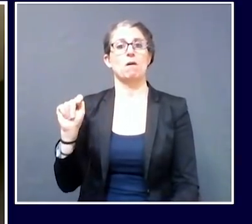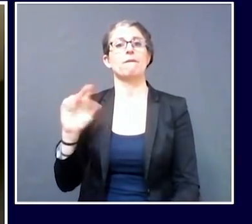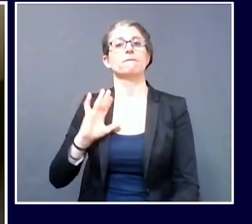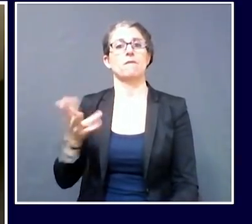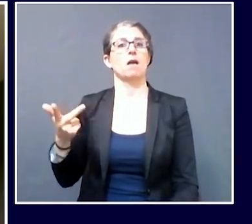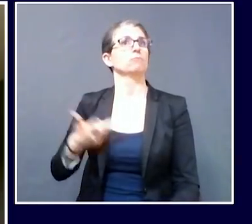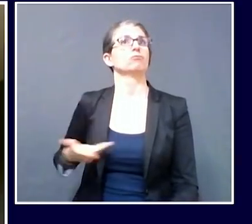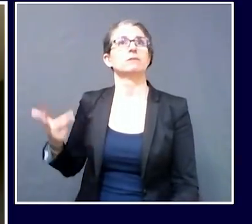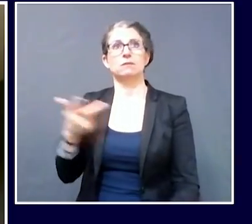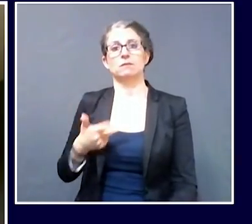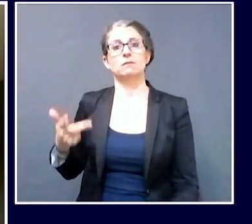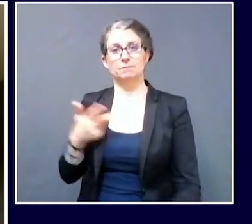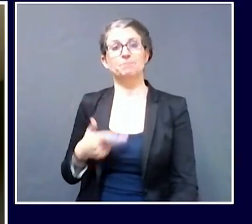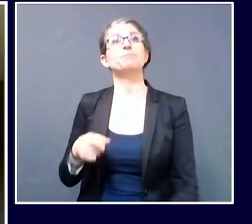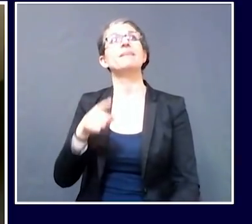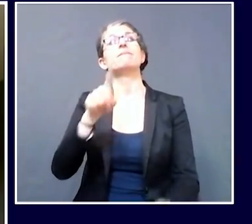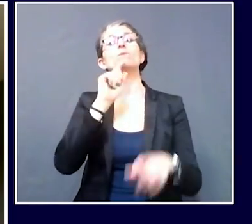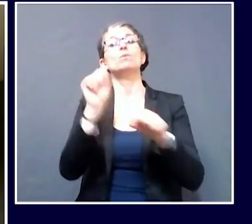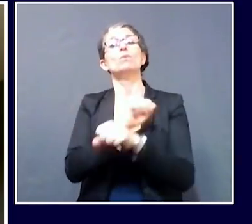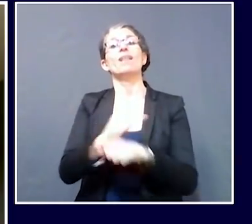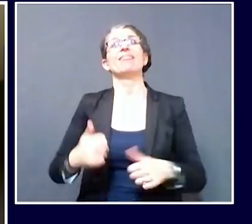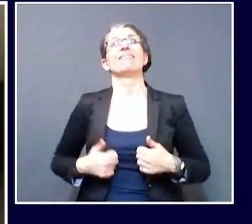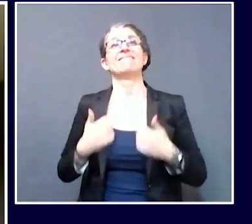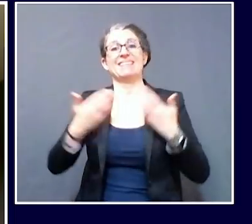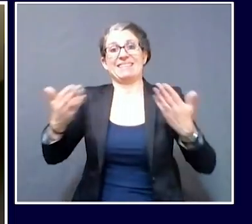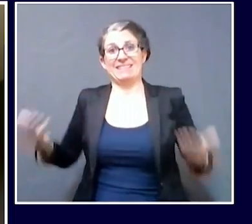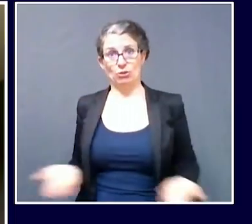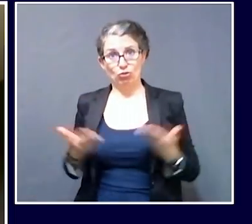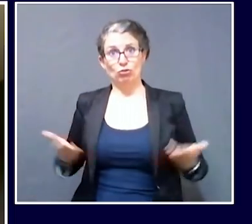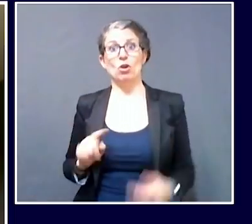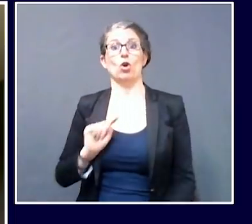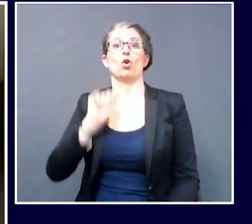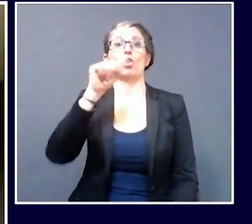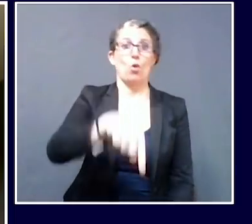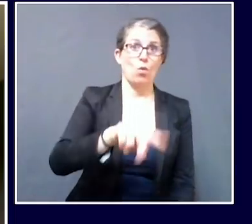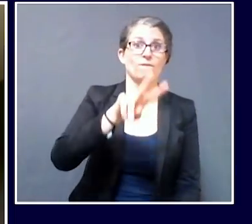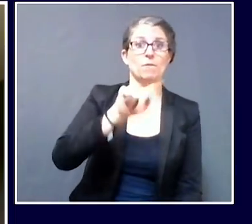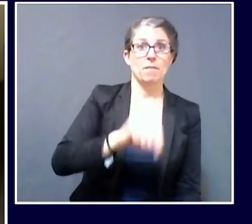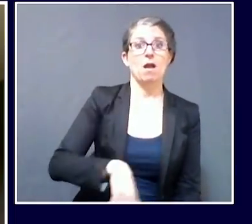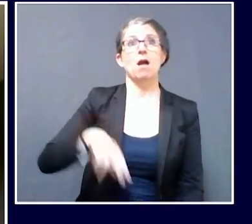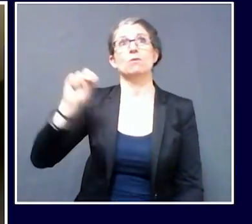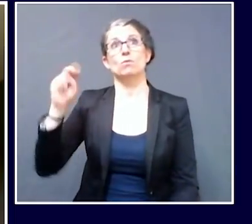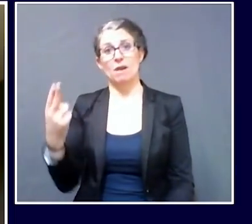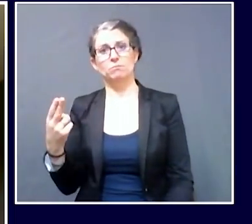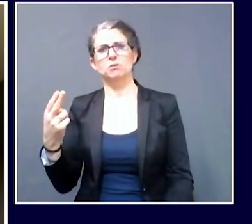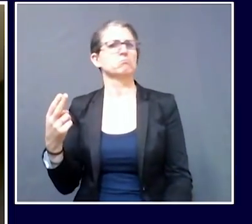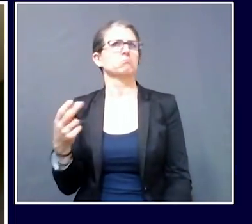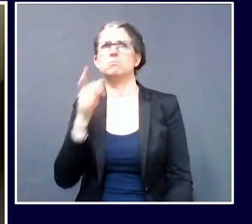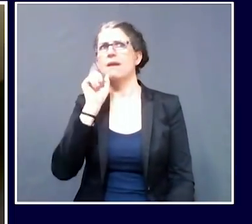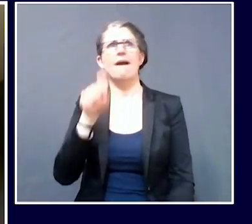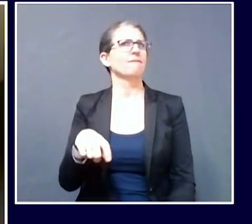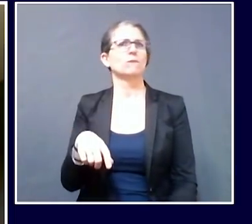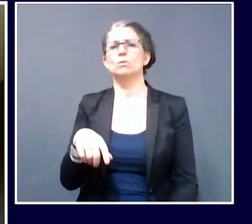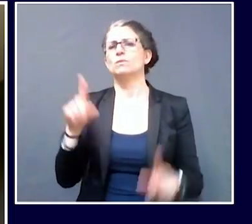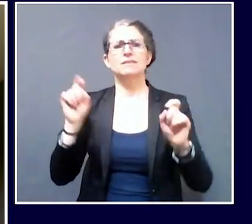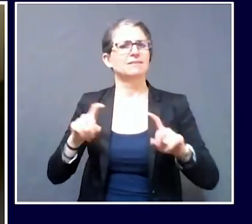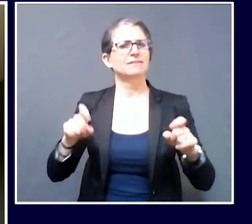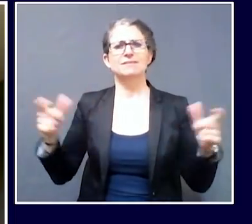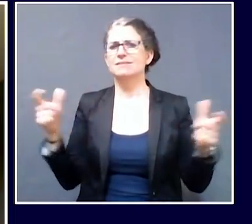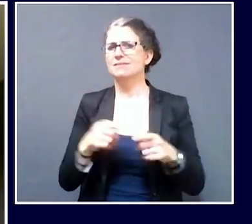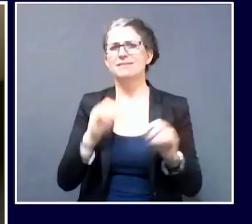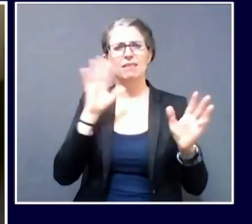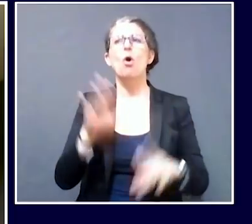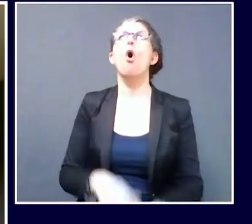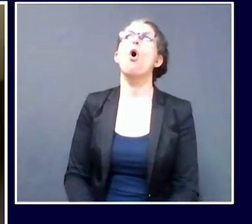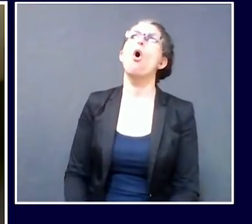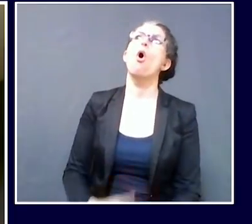back without either a test or quarantine as well. I think maybe, Patrick, that was where the confusion was. That's what I misunderstood. Thank you very much.